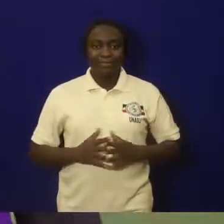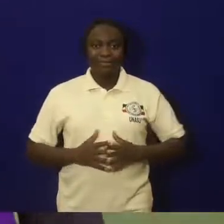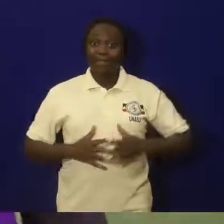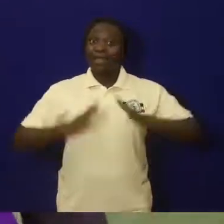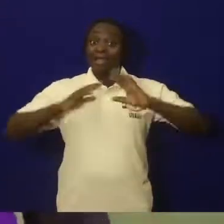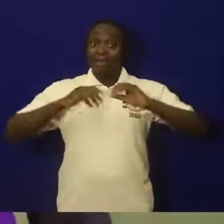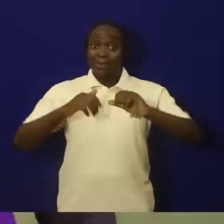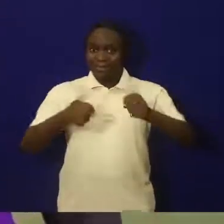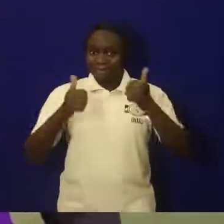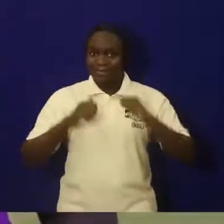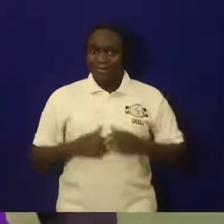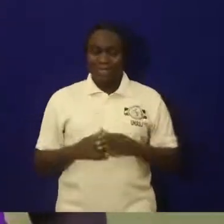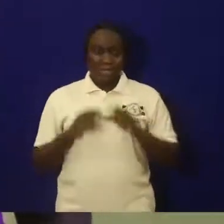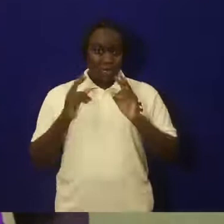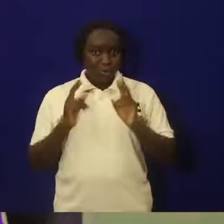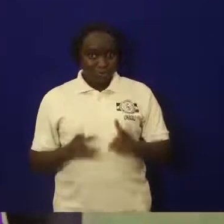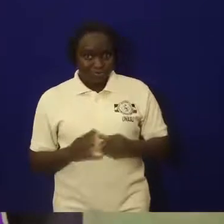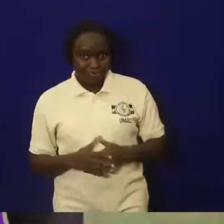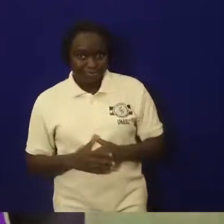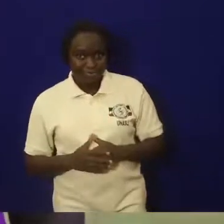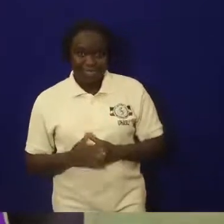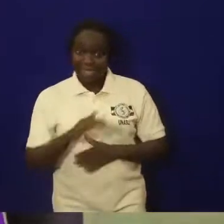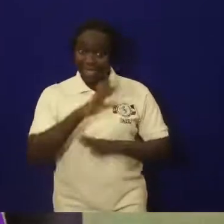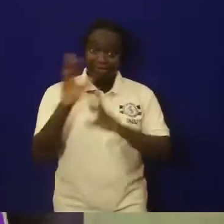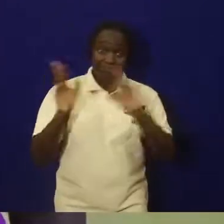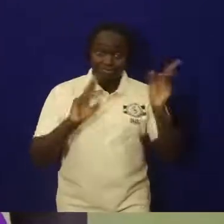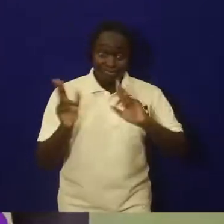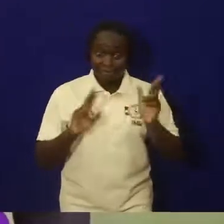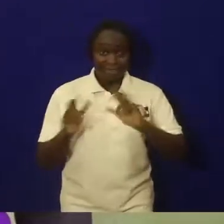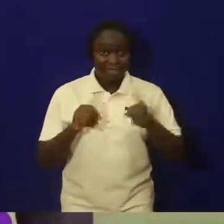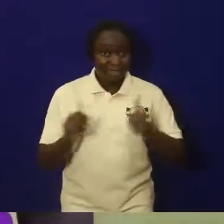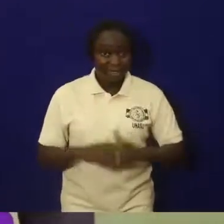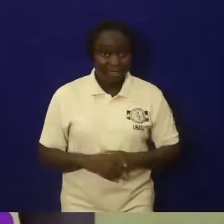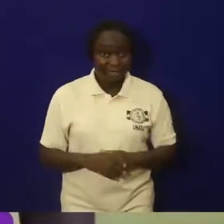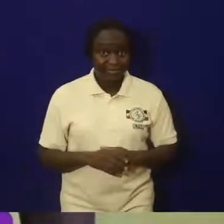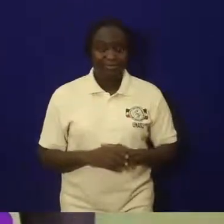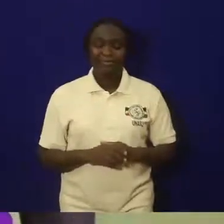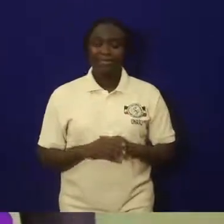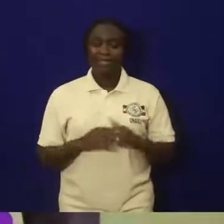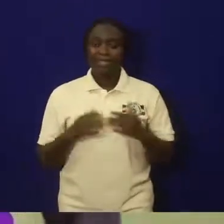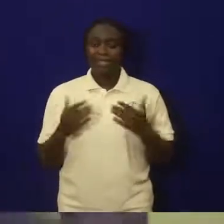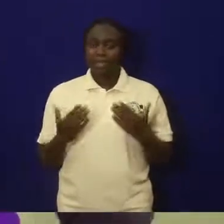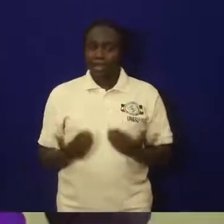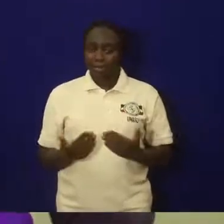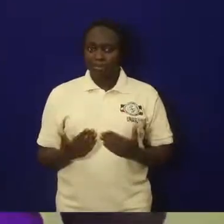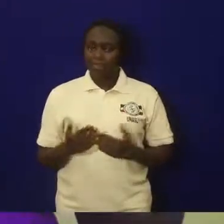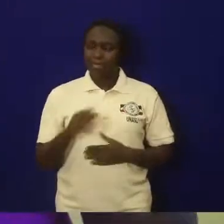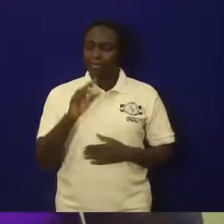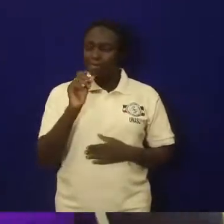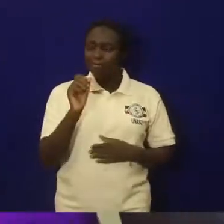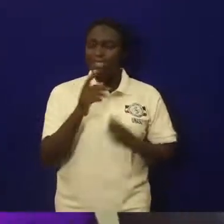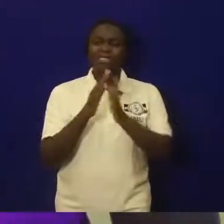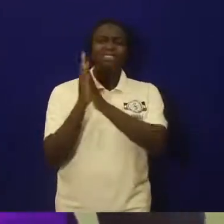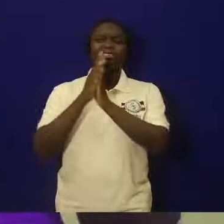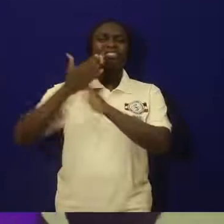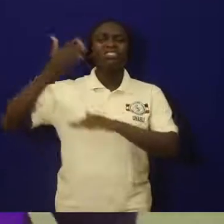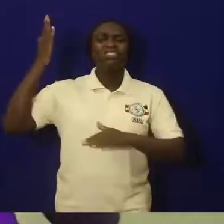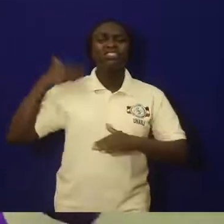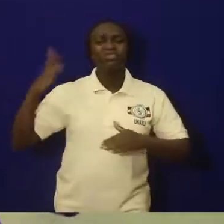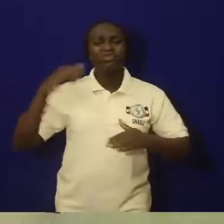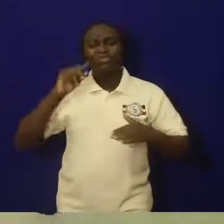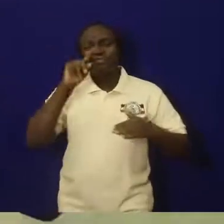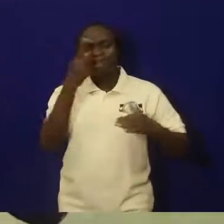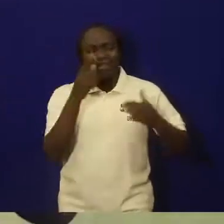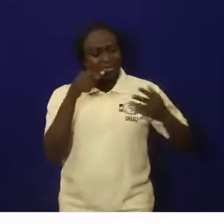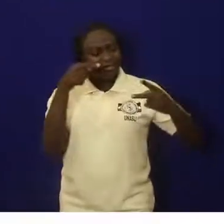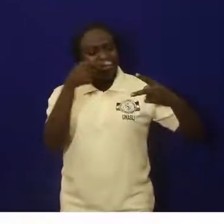Alright, I think we are now ready. The first source of history I am going